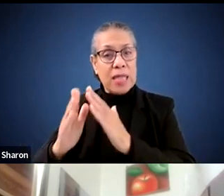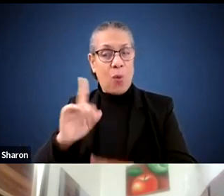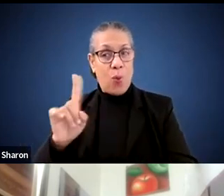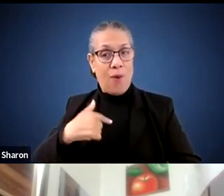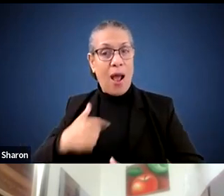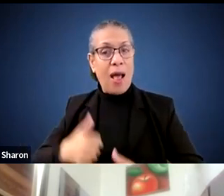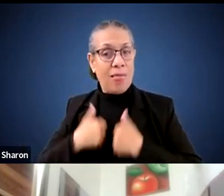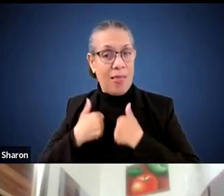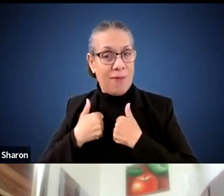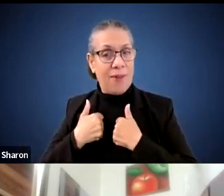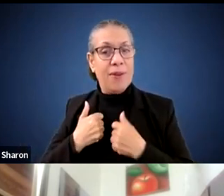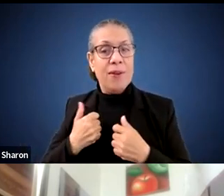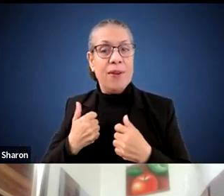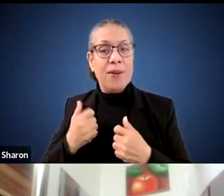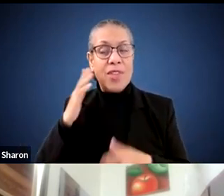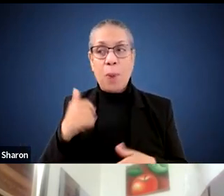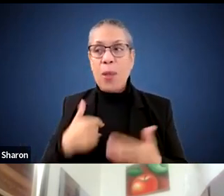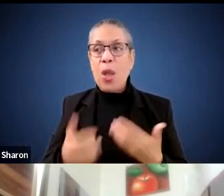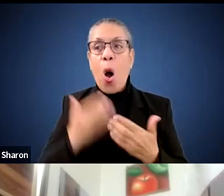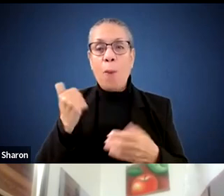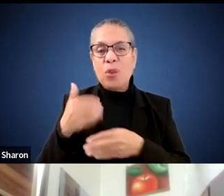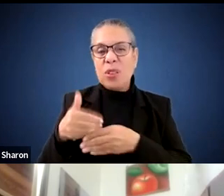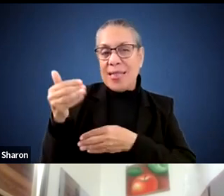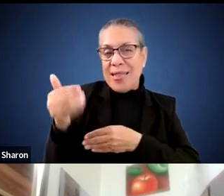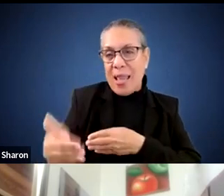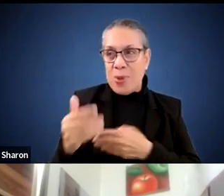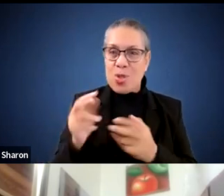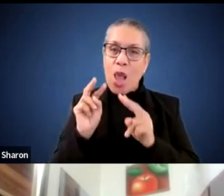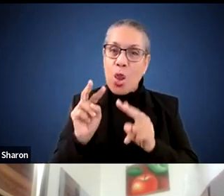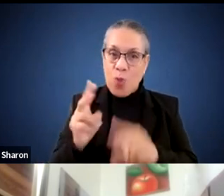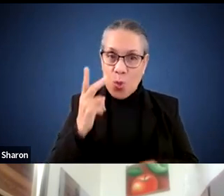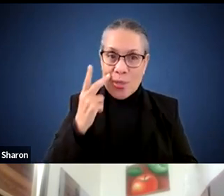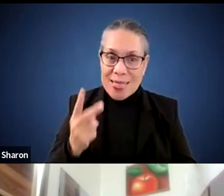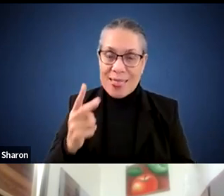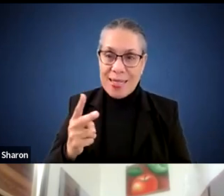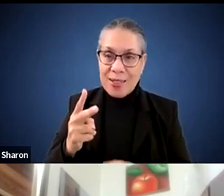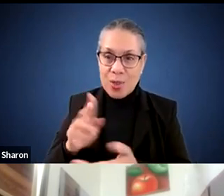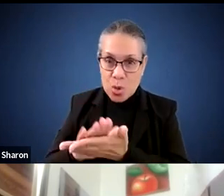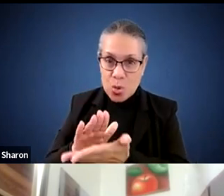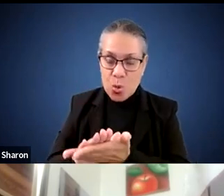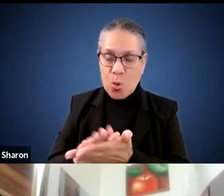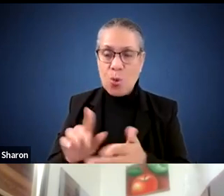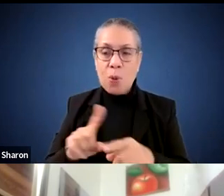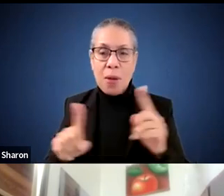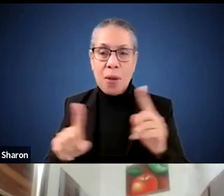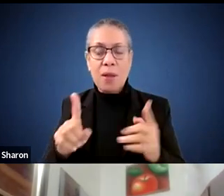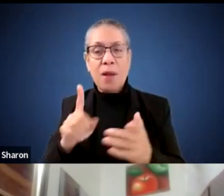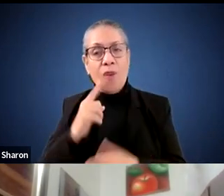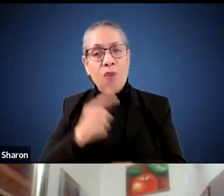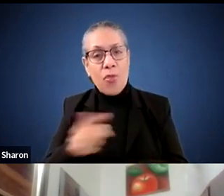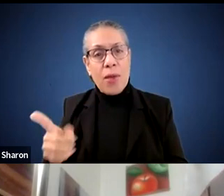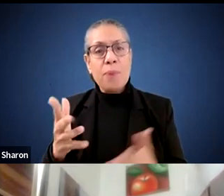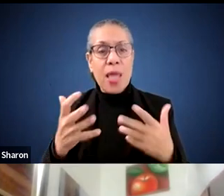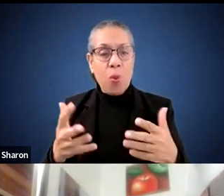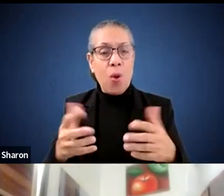I live right now, they're going to be almost next door neighbors. And I'm looking forward to that. But I know the key thing for them is going to be a